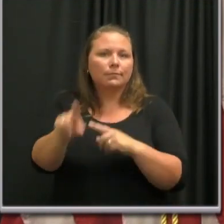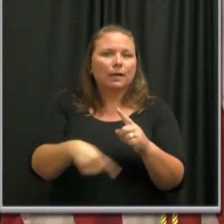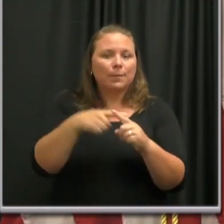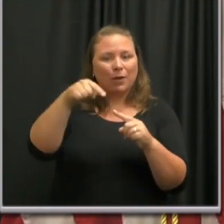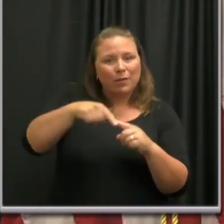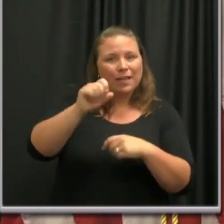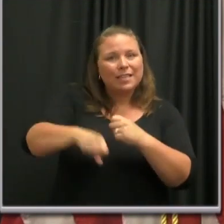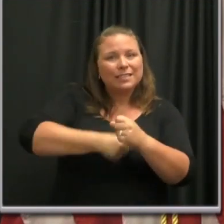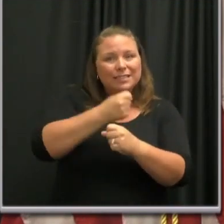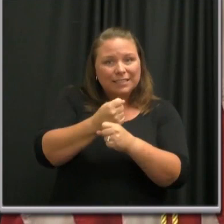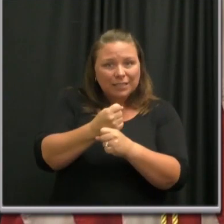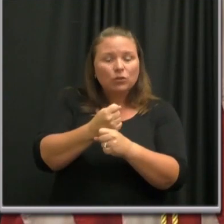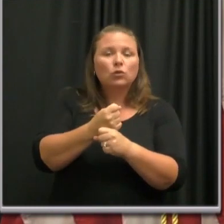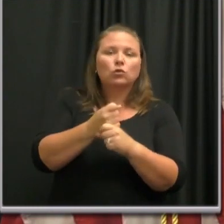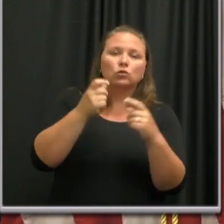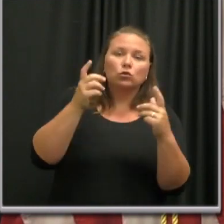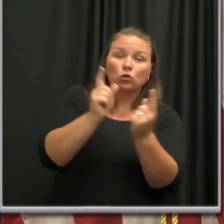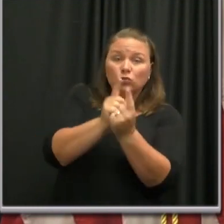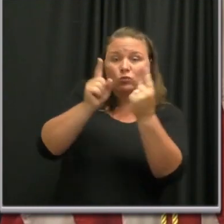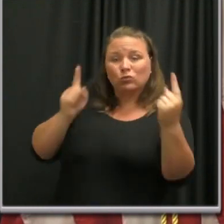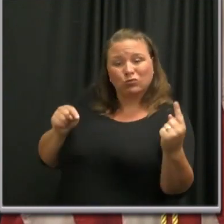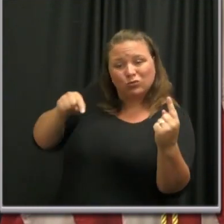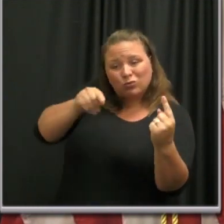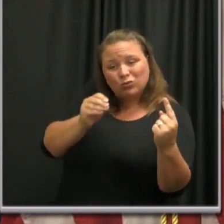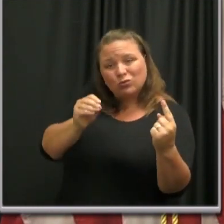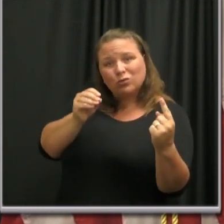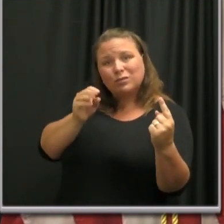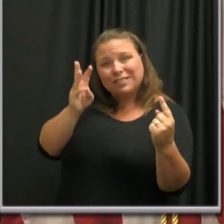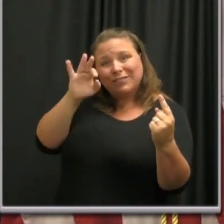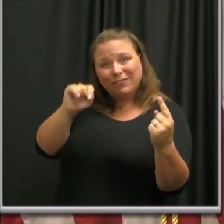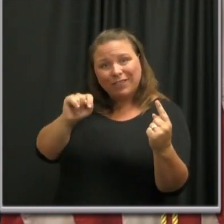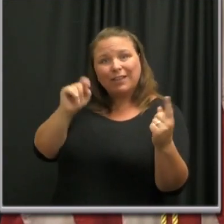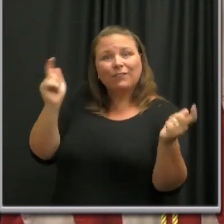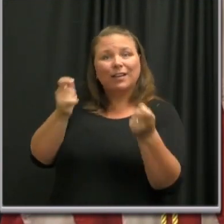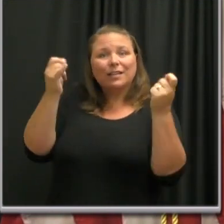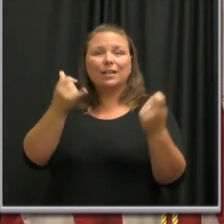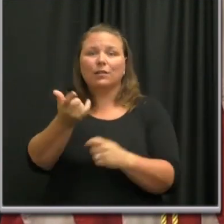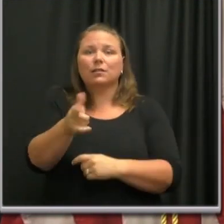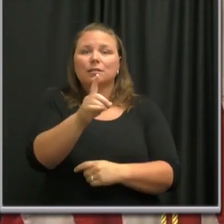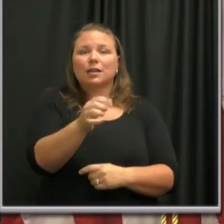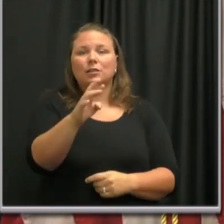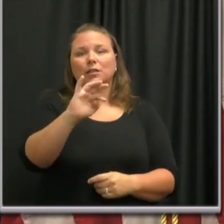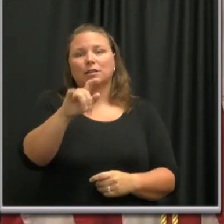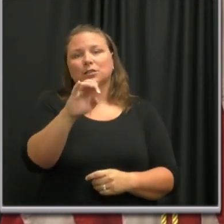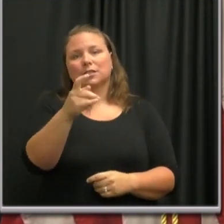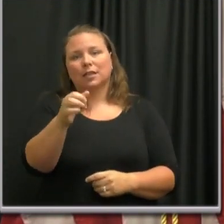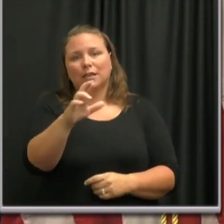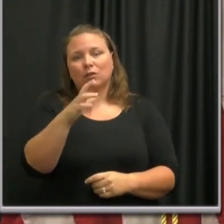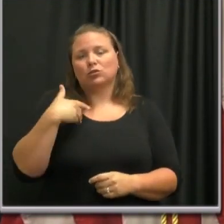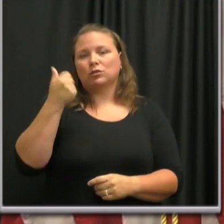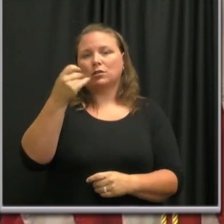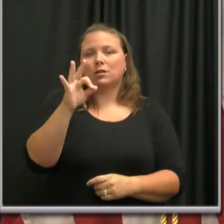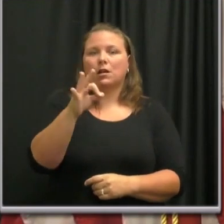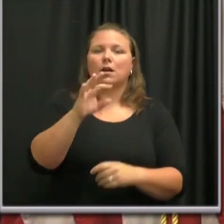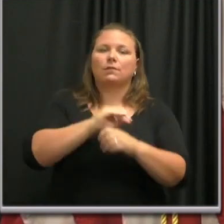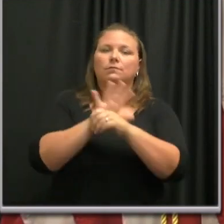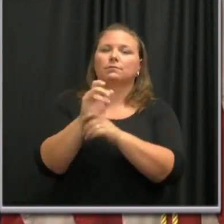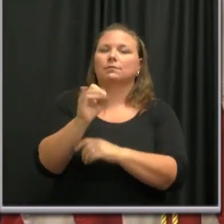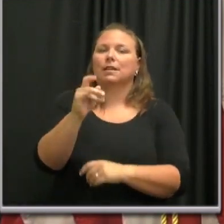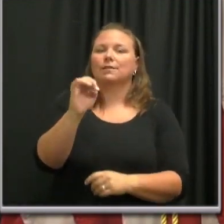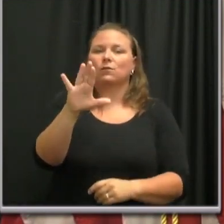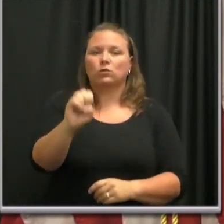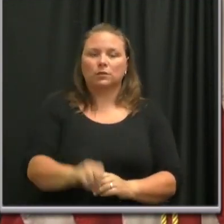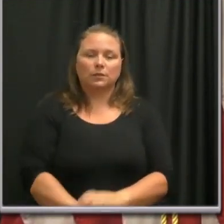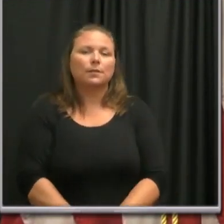socially distanced festival. And now I'll turn it over to Dr. Alex Jahanger, chair of the Metro Coronavirus Task Force.